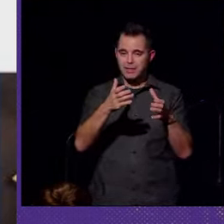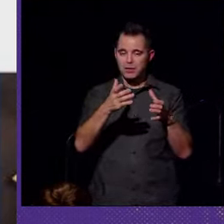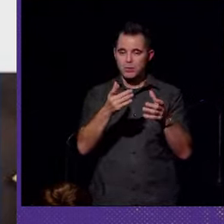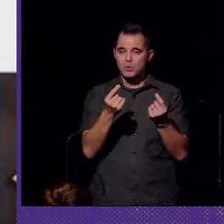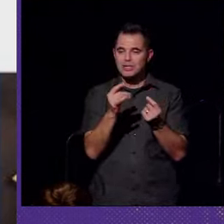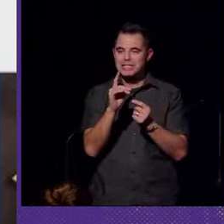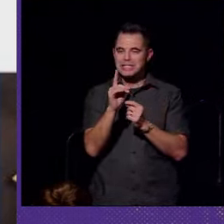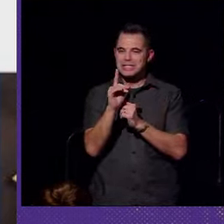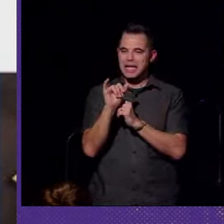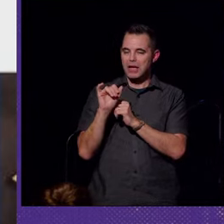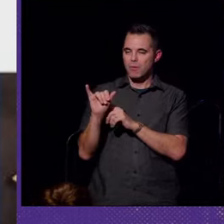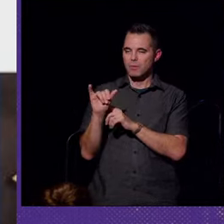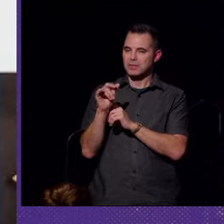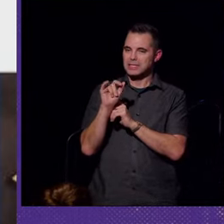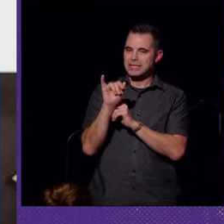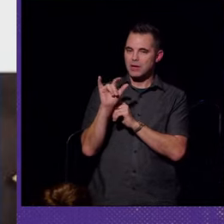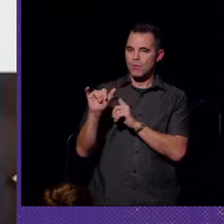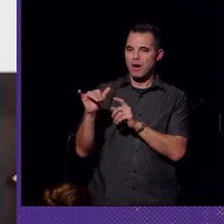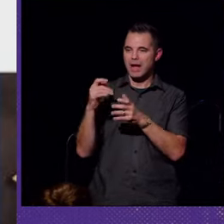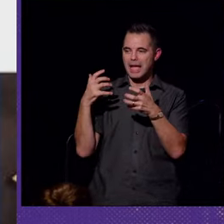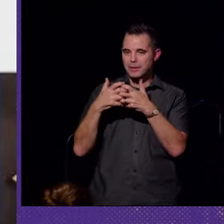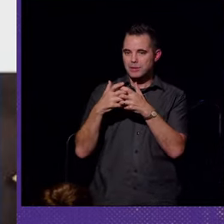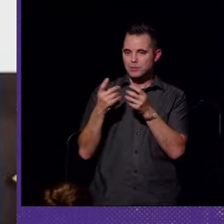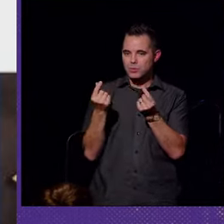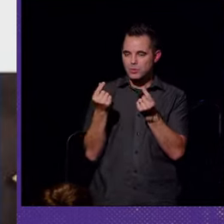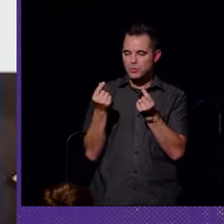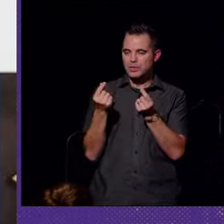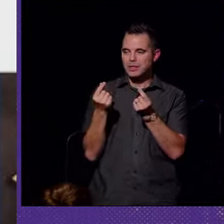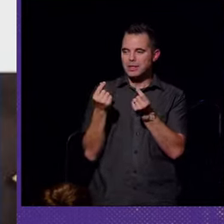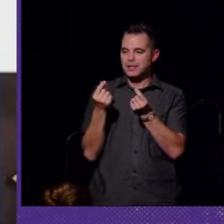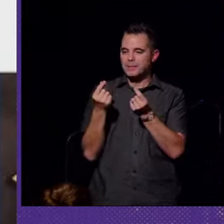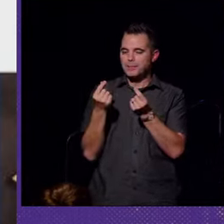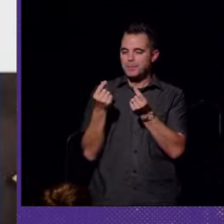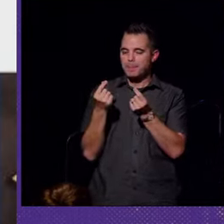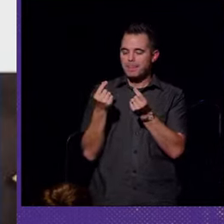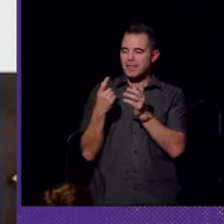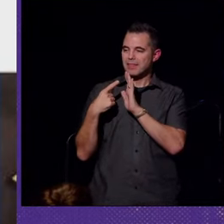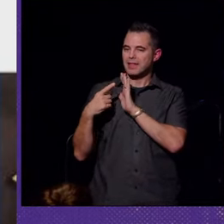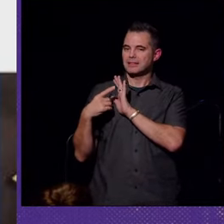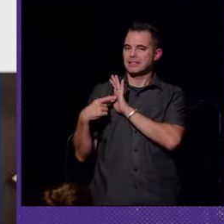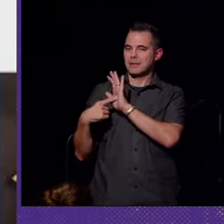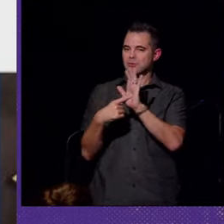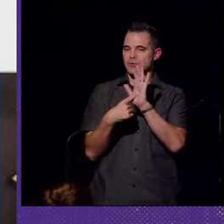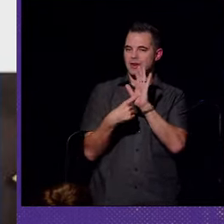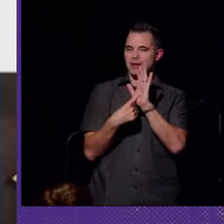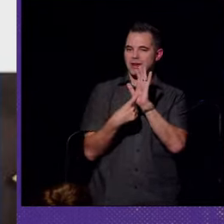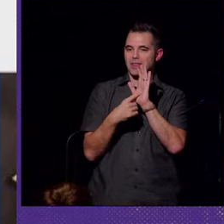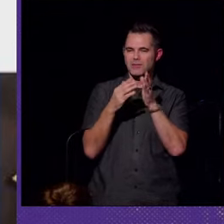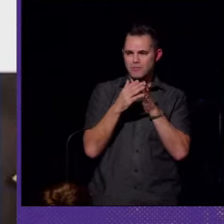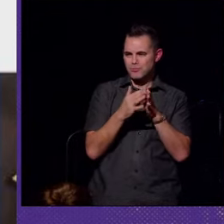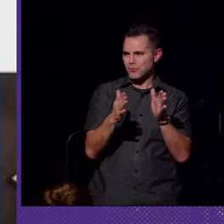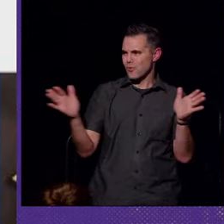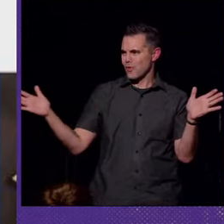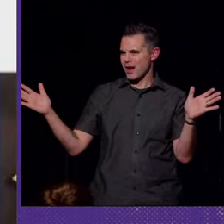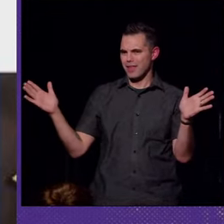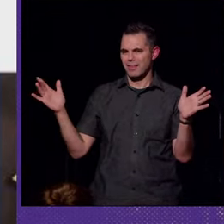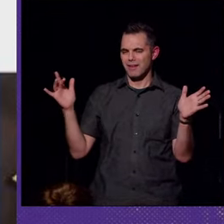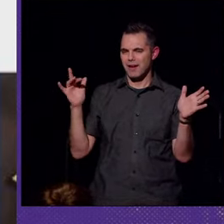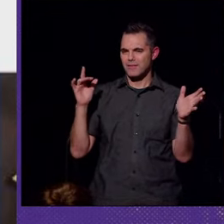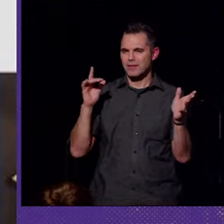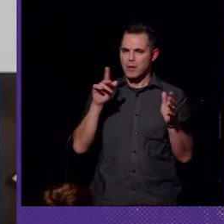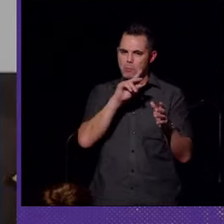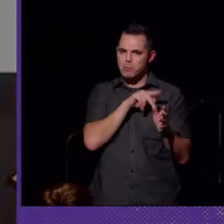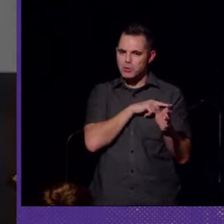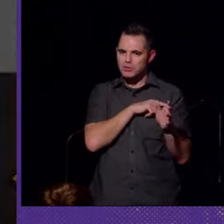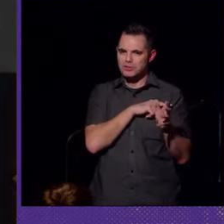these DIY adaptations do is that they demonstrate the breadth, the scope of